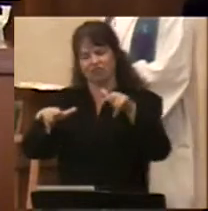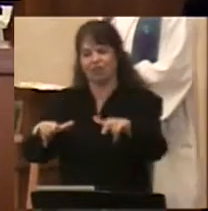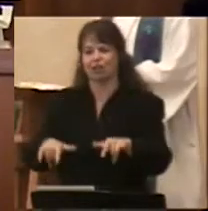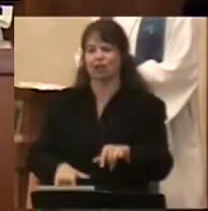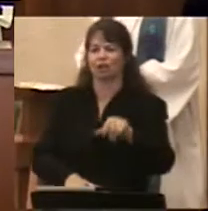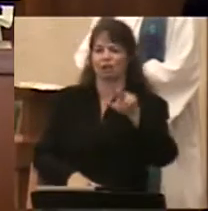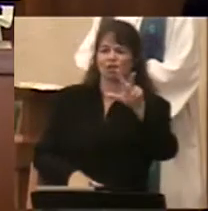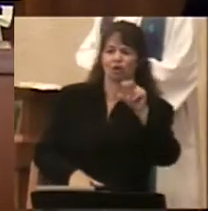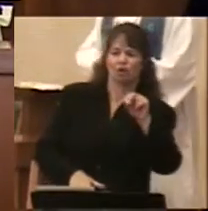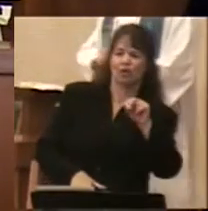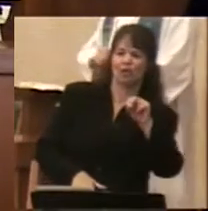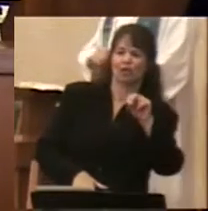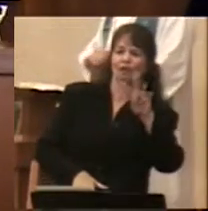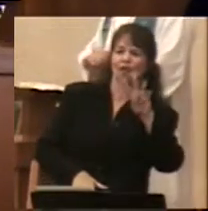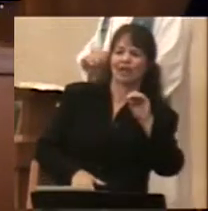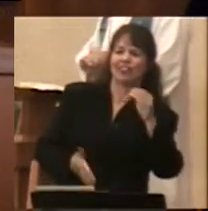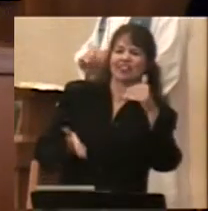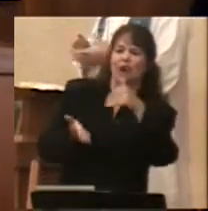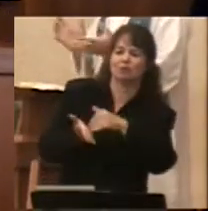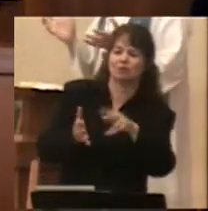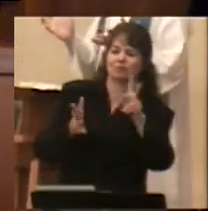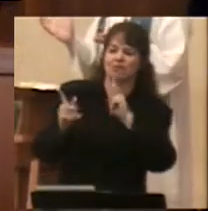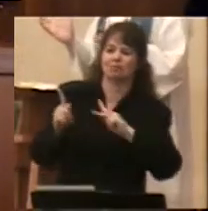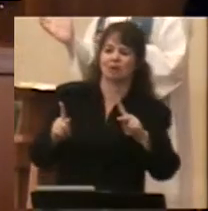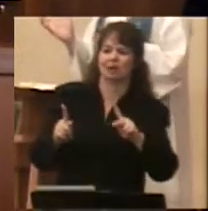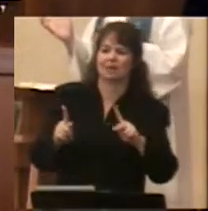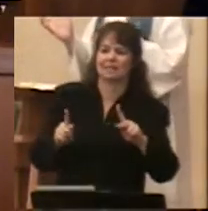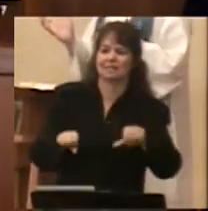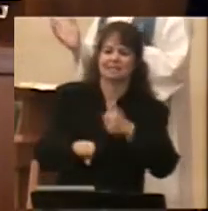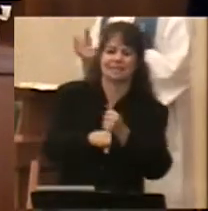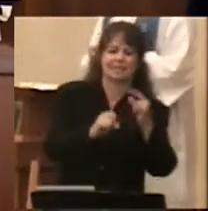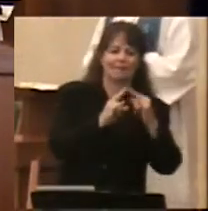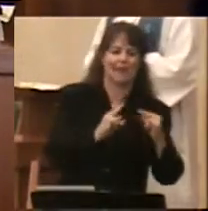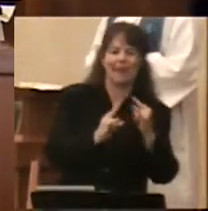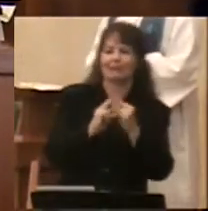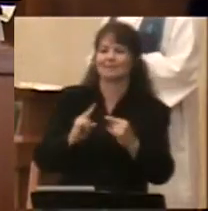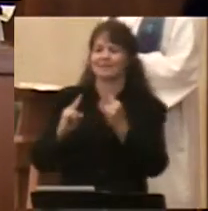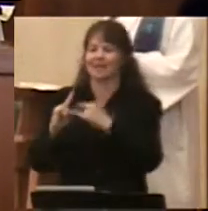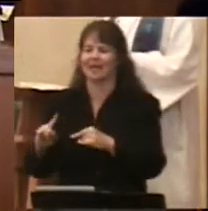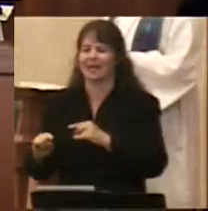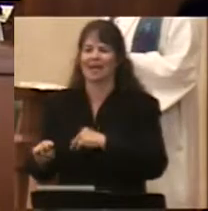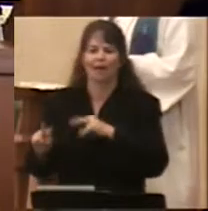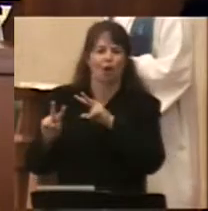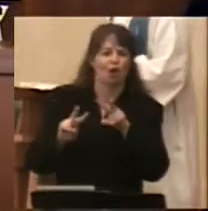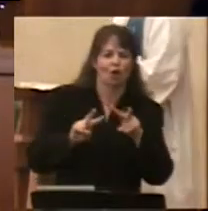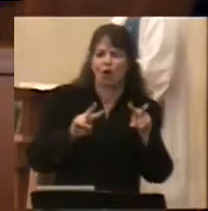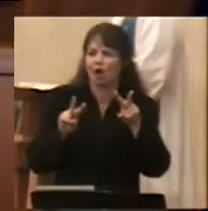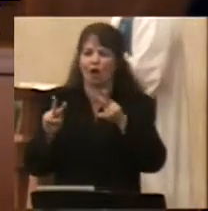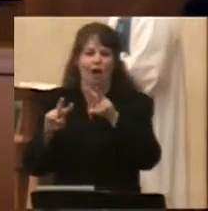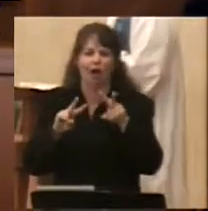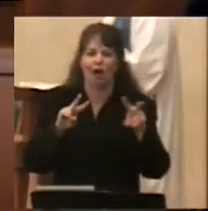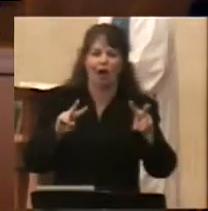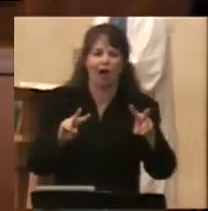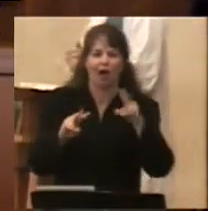people camp out and just live and breathe airplanes.